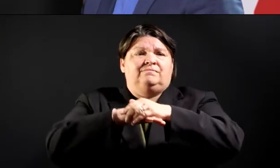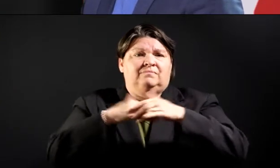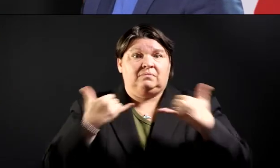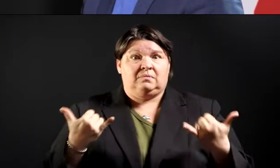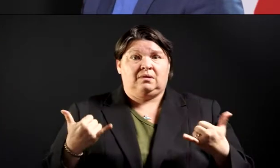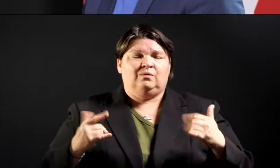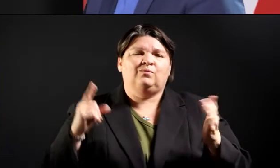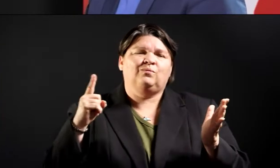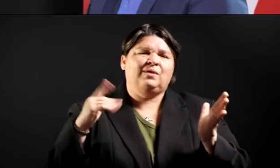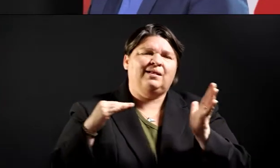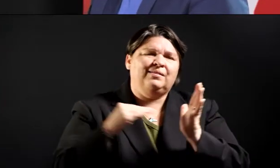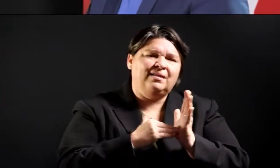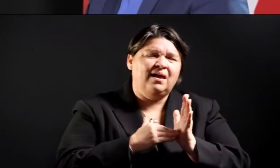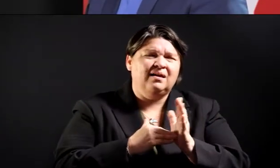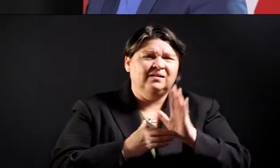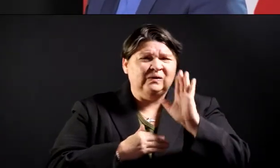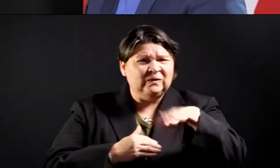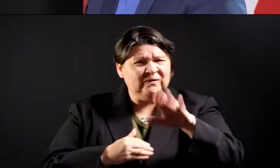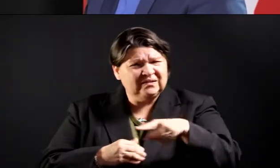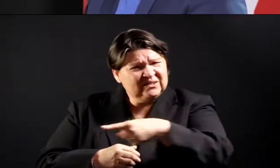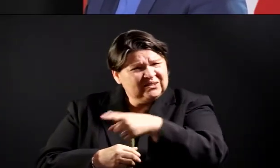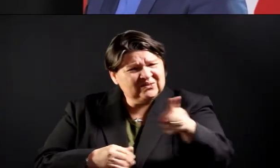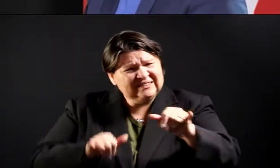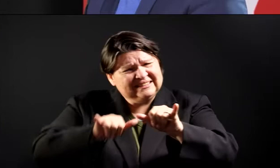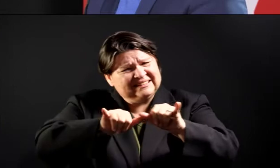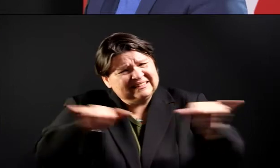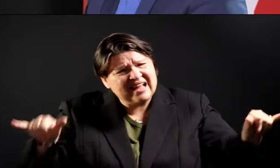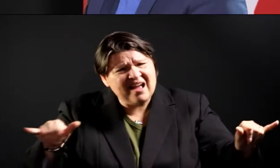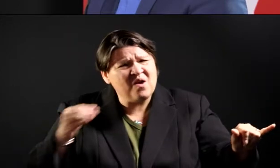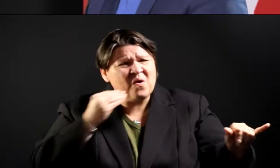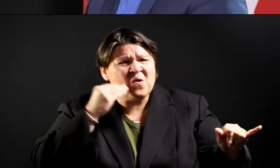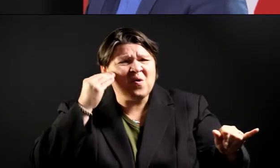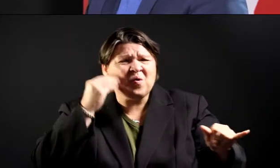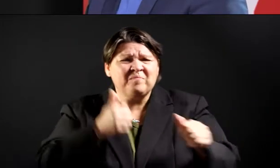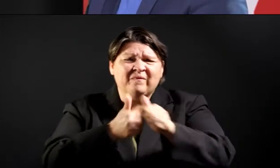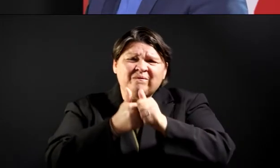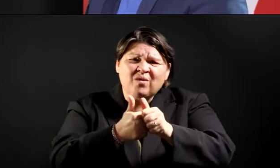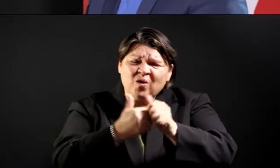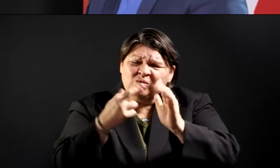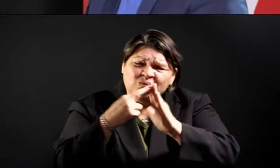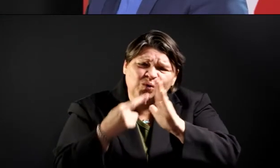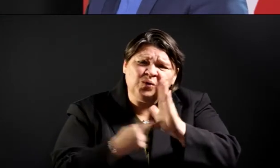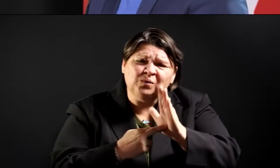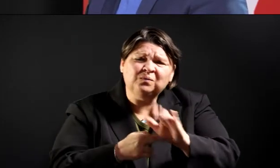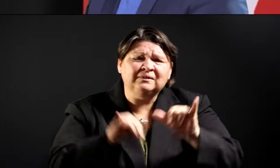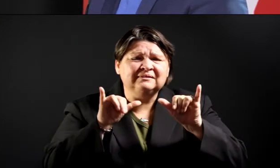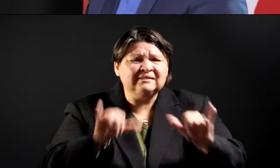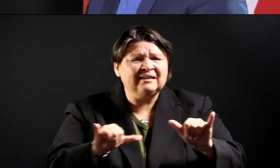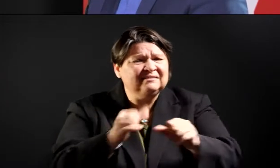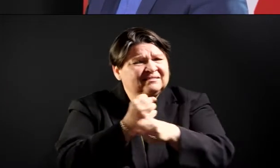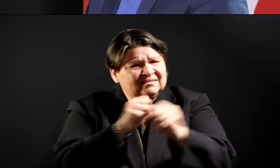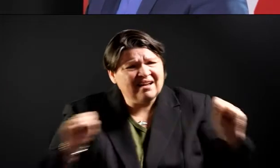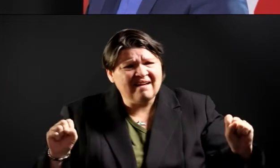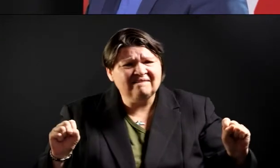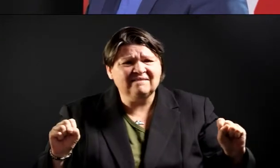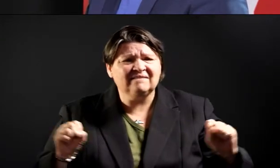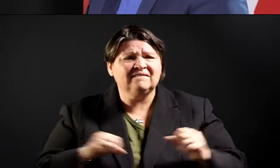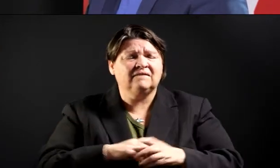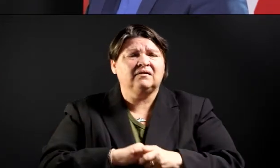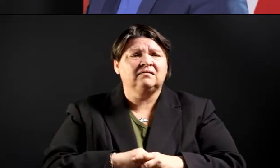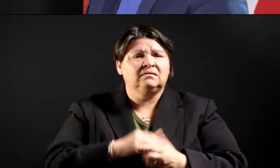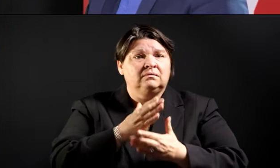follow the rules, and stay safe. Later this week, we'll share some information with you, hopefully on Friday,